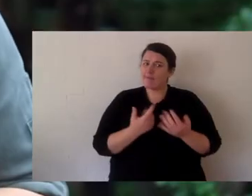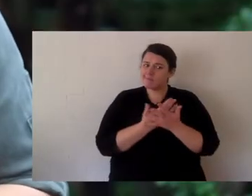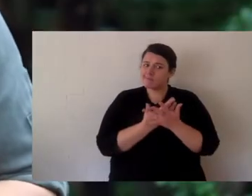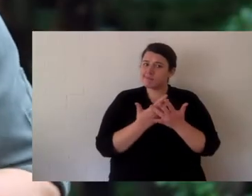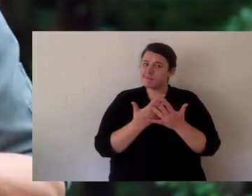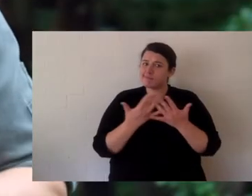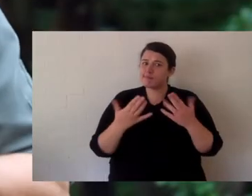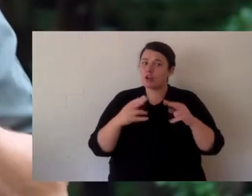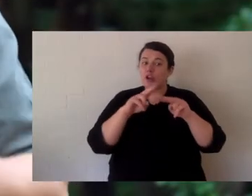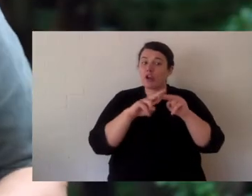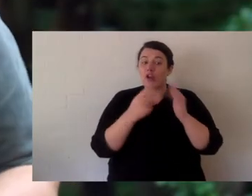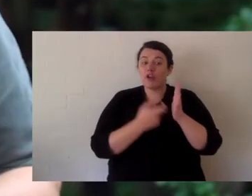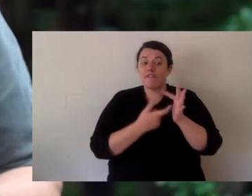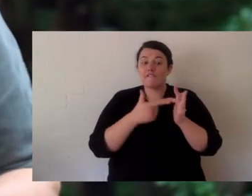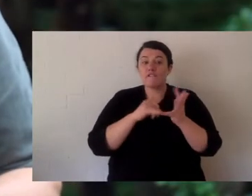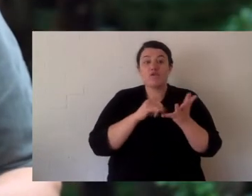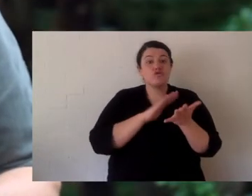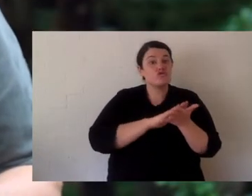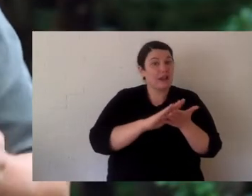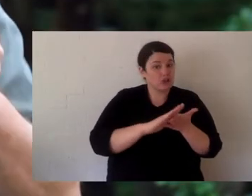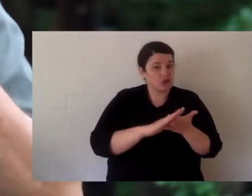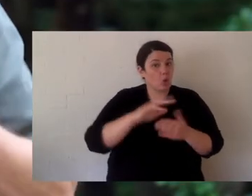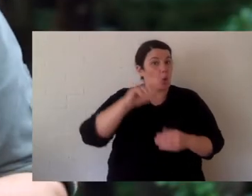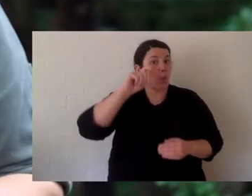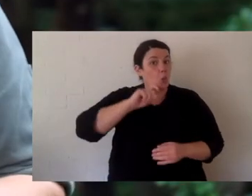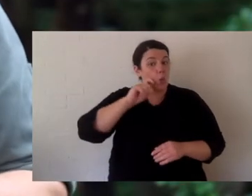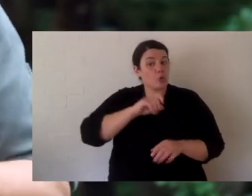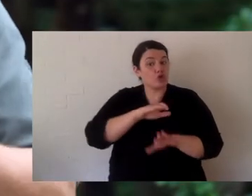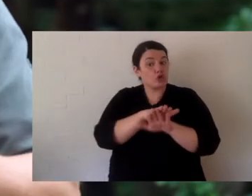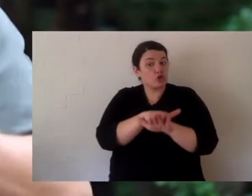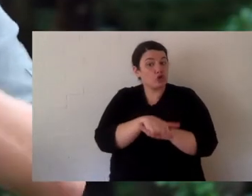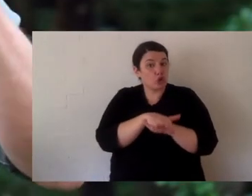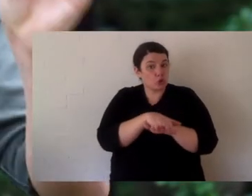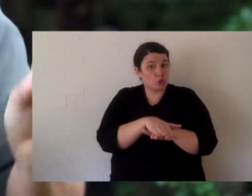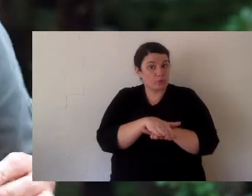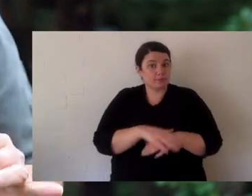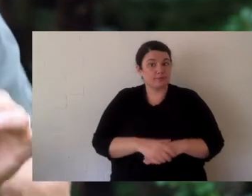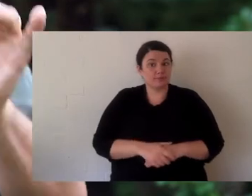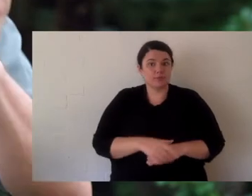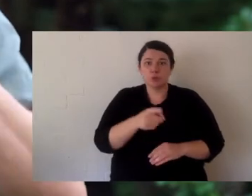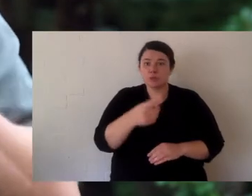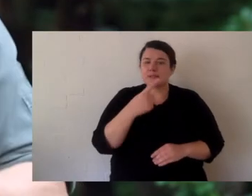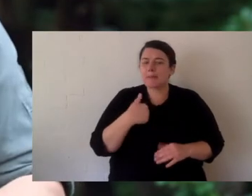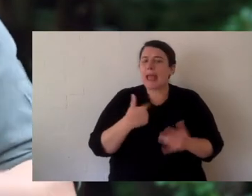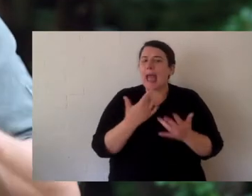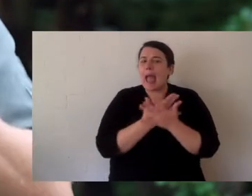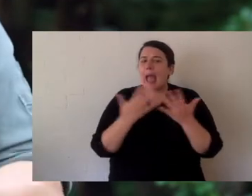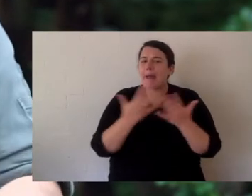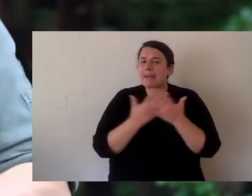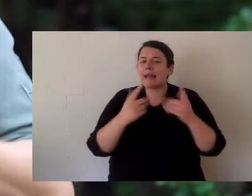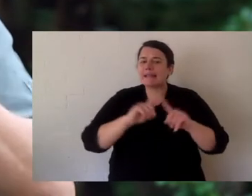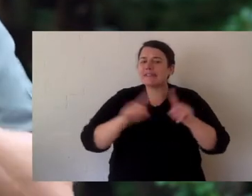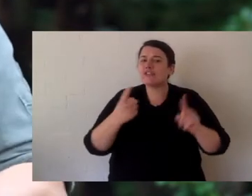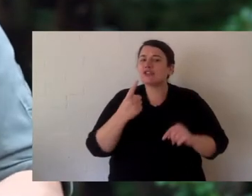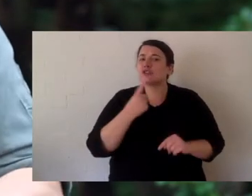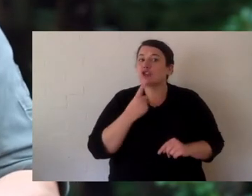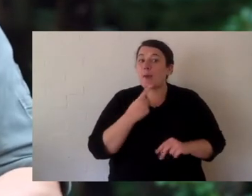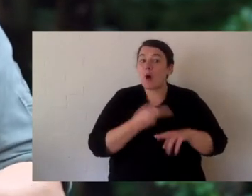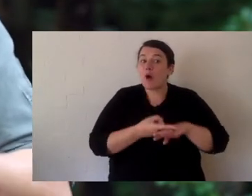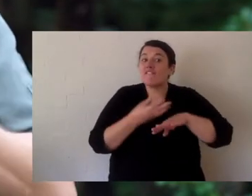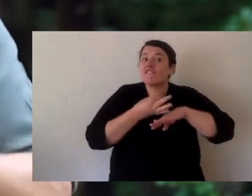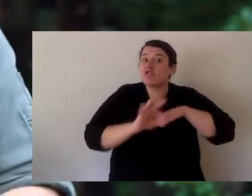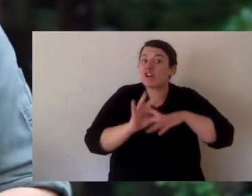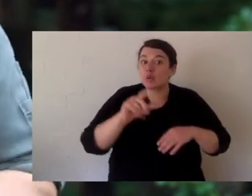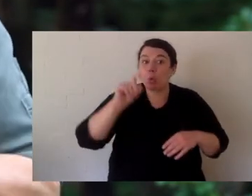Homework for today. There are a number of species of freshwater turtle in Australia.